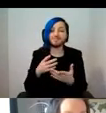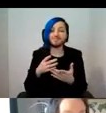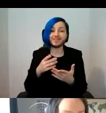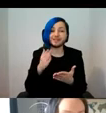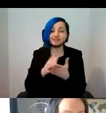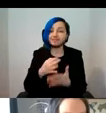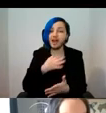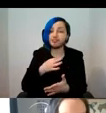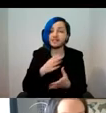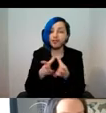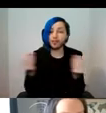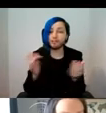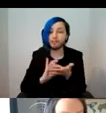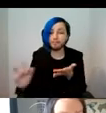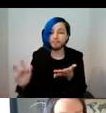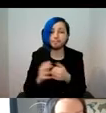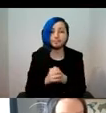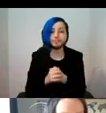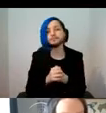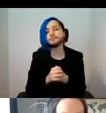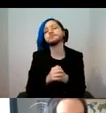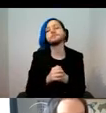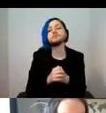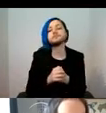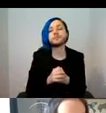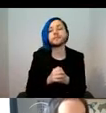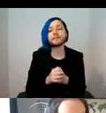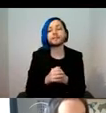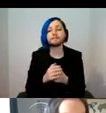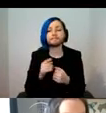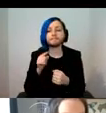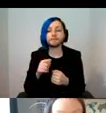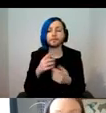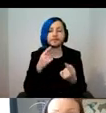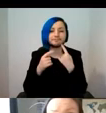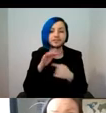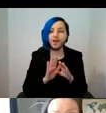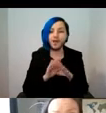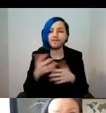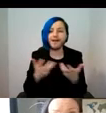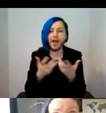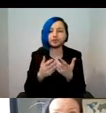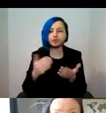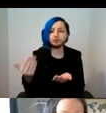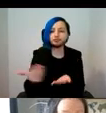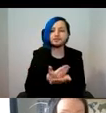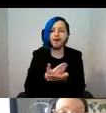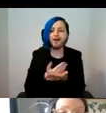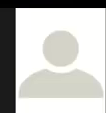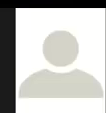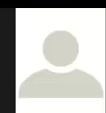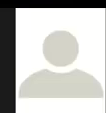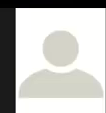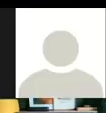difficult decisions on what to acquire and how to preserve, interpret and display digital platforms,